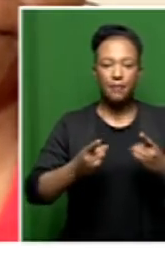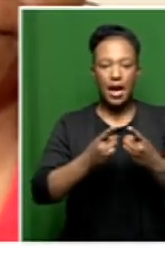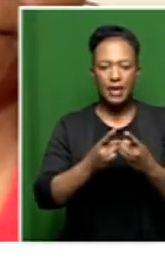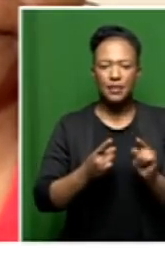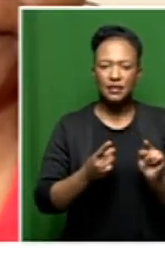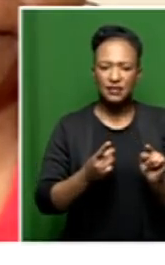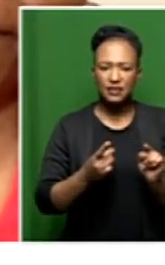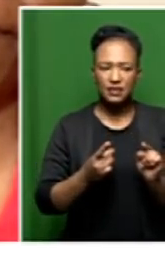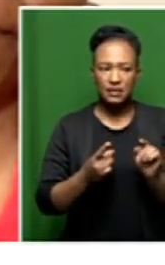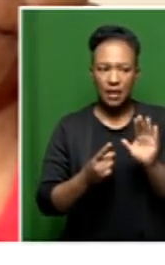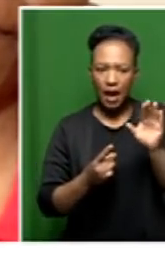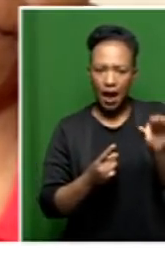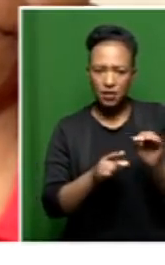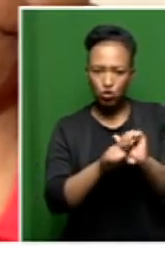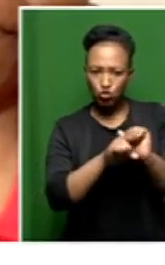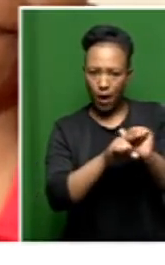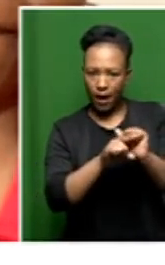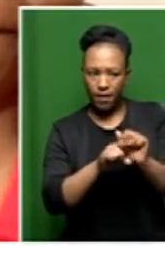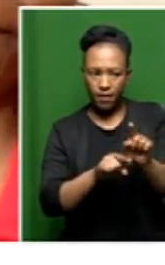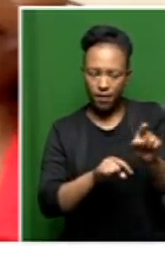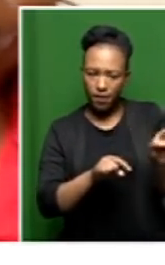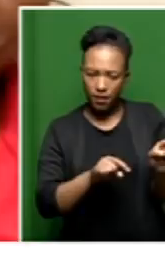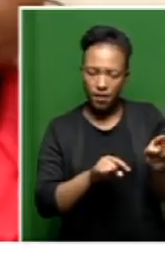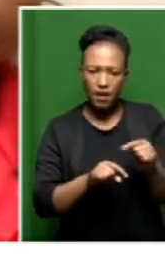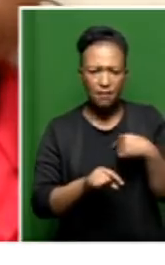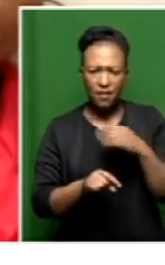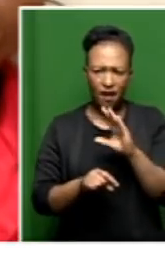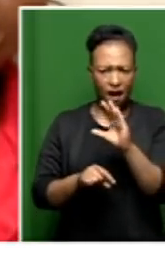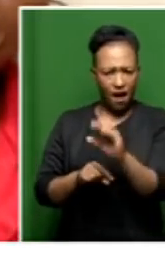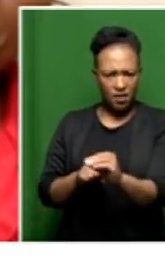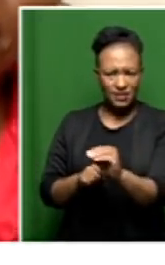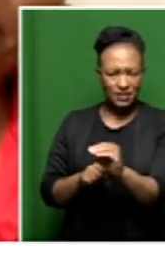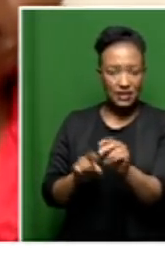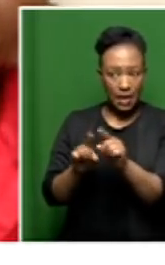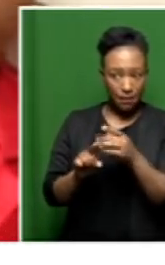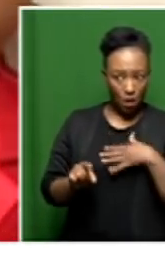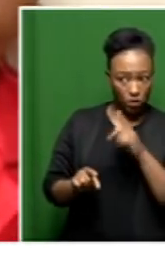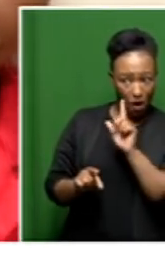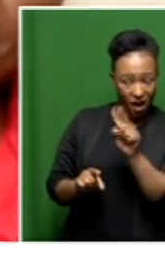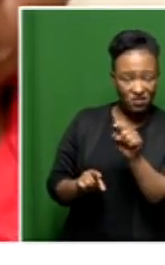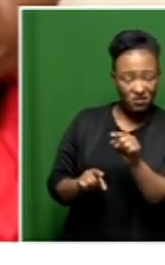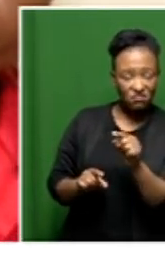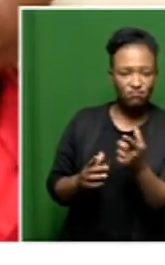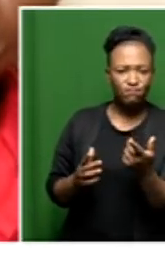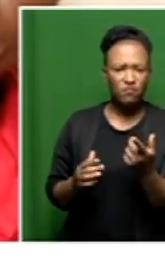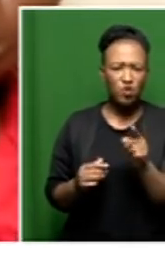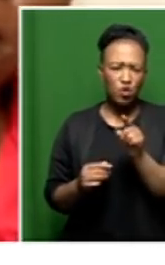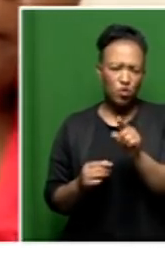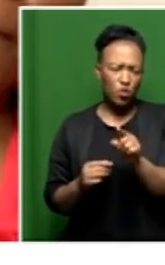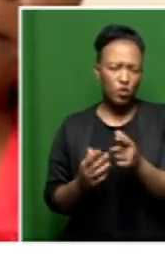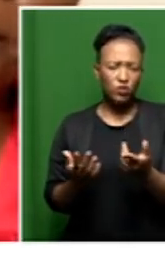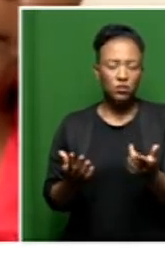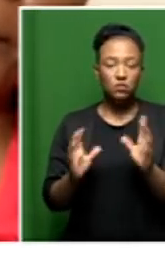she was asked to train them. And I asked her the question that I want to put to you as well today. How do you,